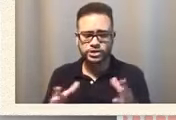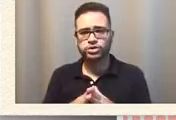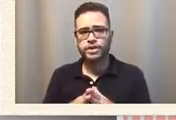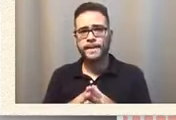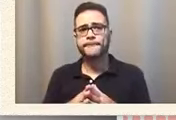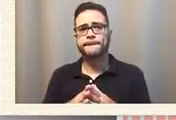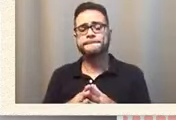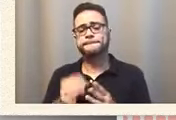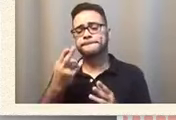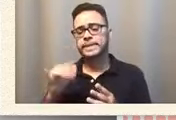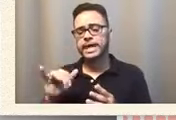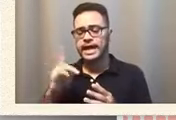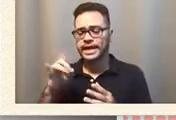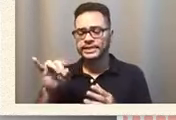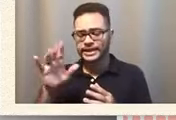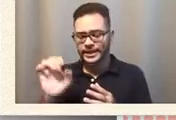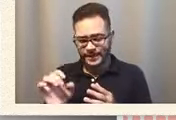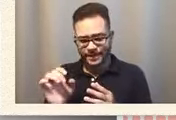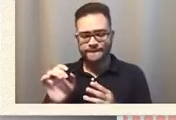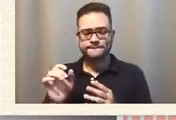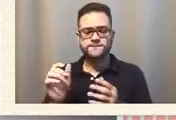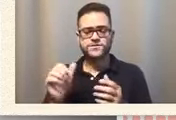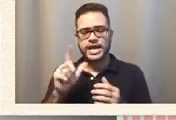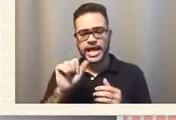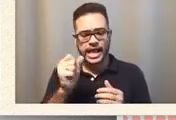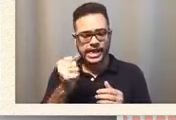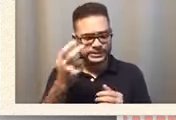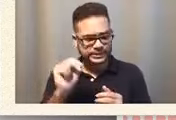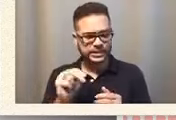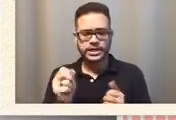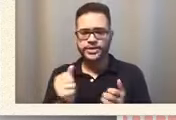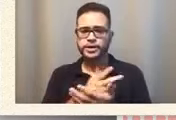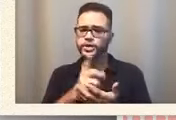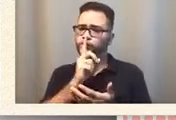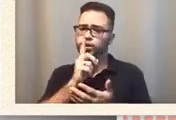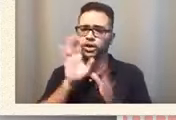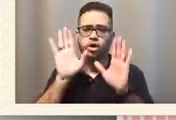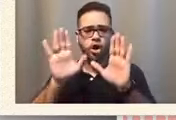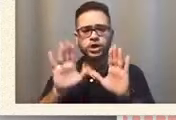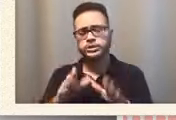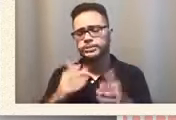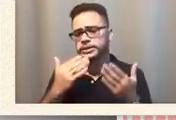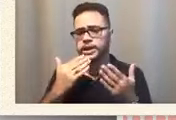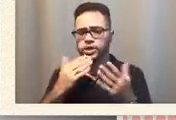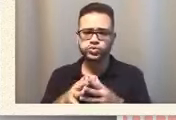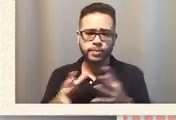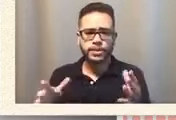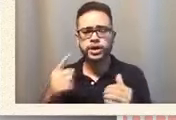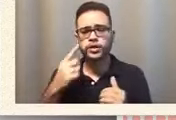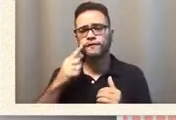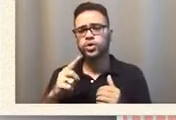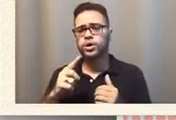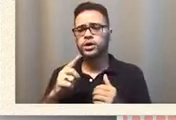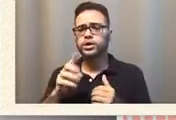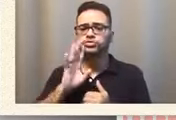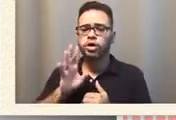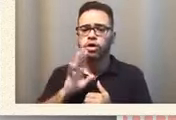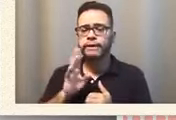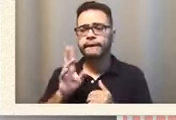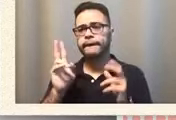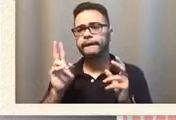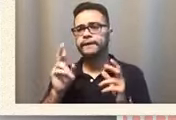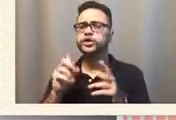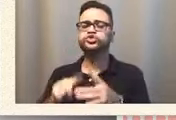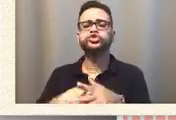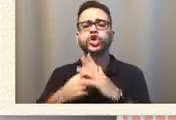thank you then it has been awesome thank you so much for starting i say a new journey with